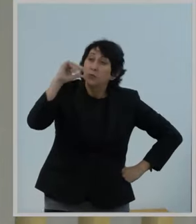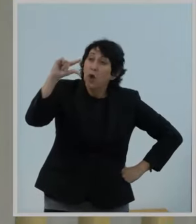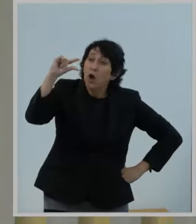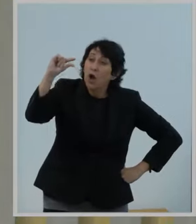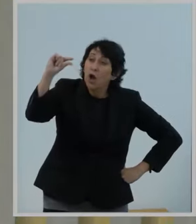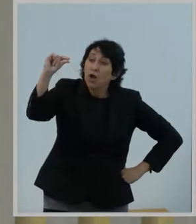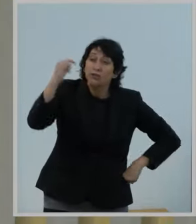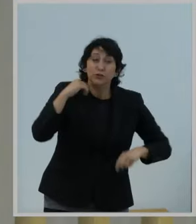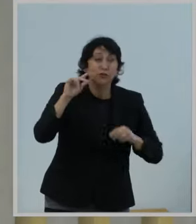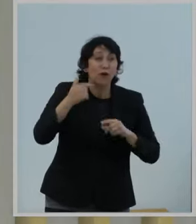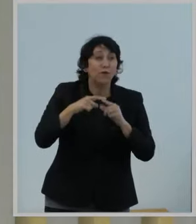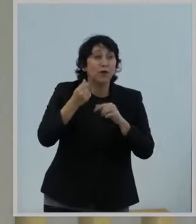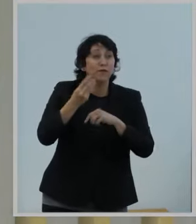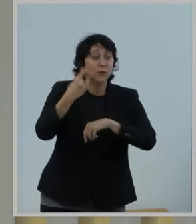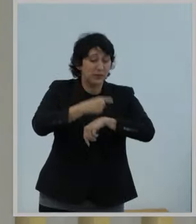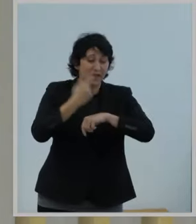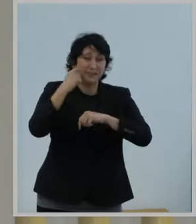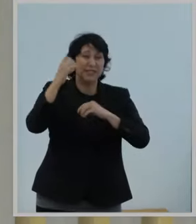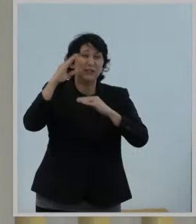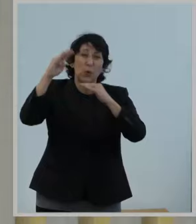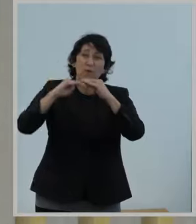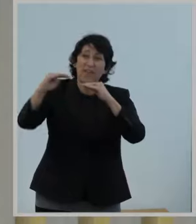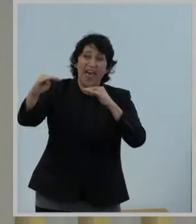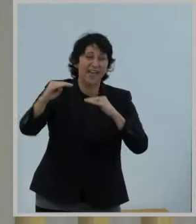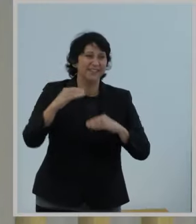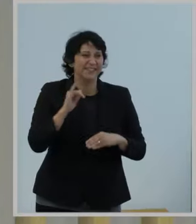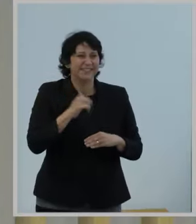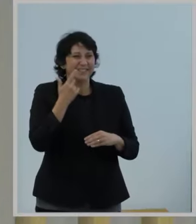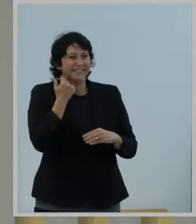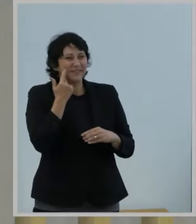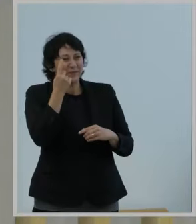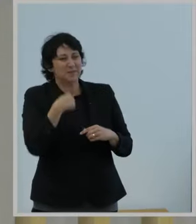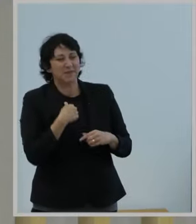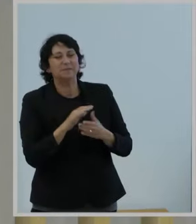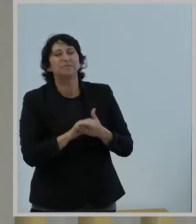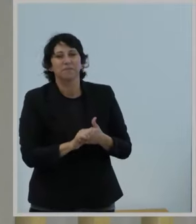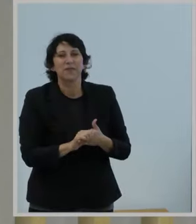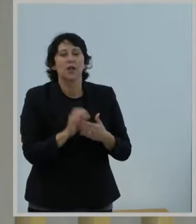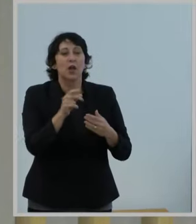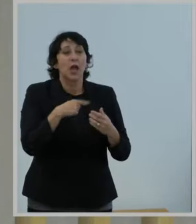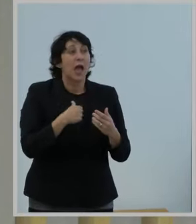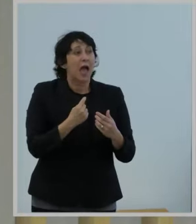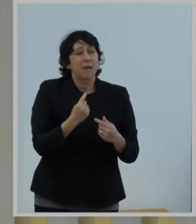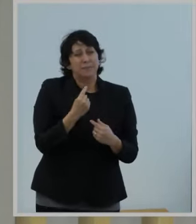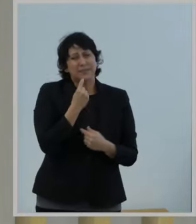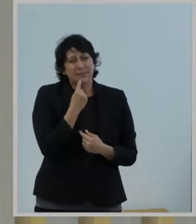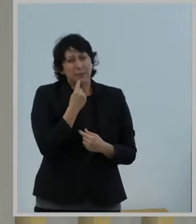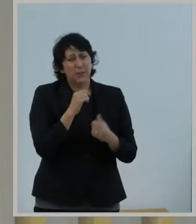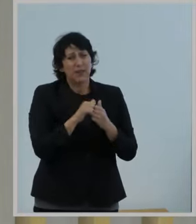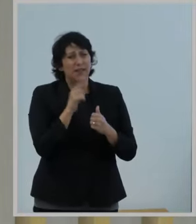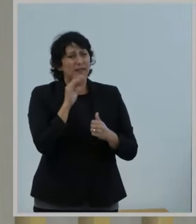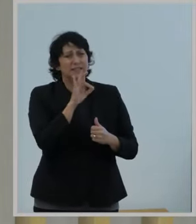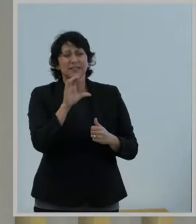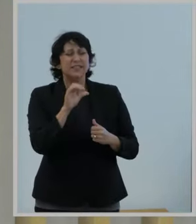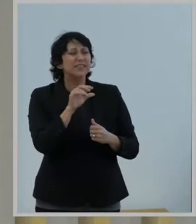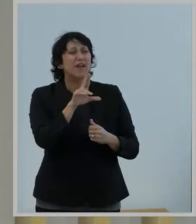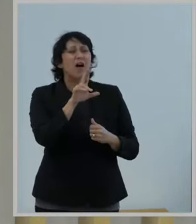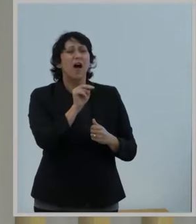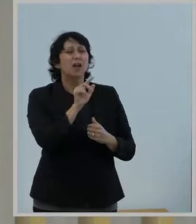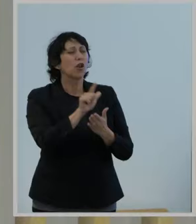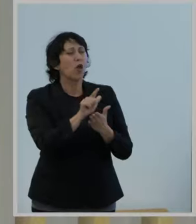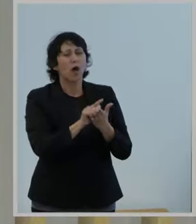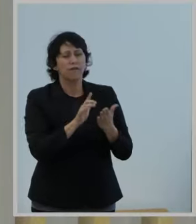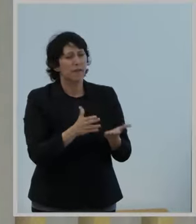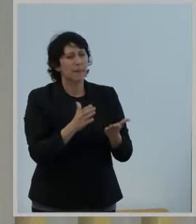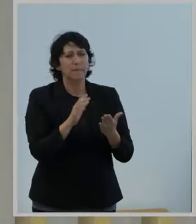So, unfortunately, I'm disappointed that the commission has decided to pursue this unlawful course of action. The